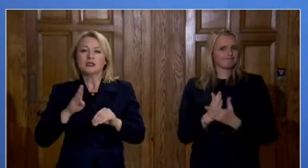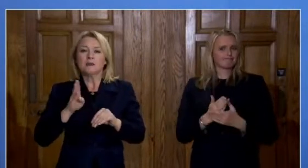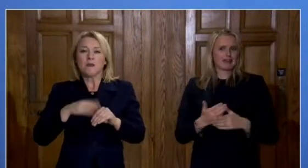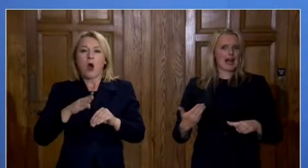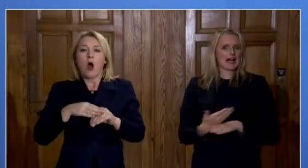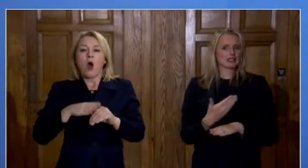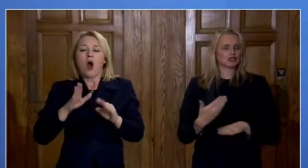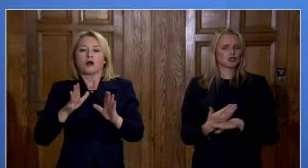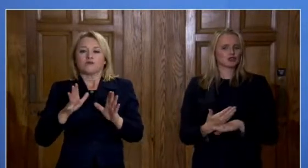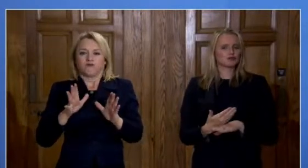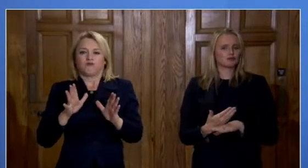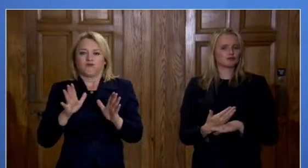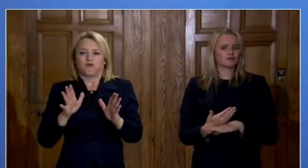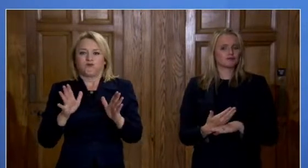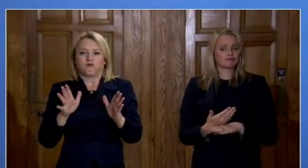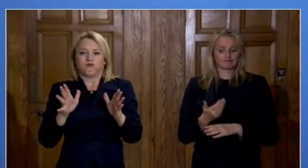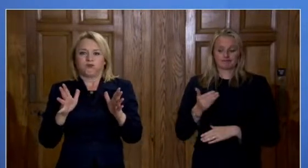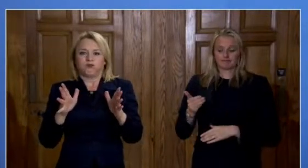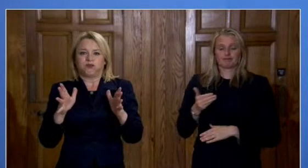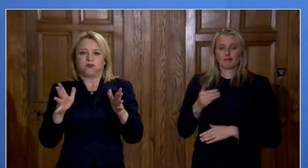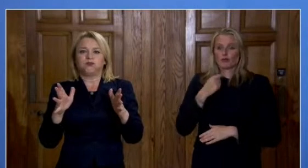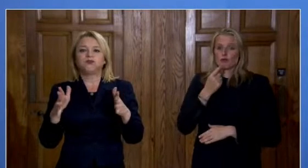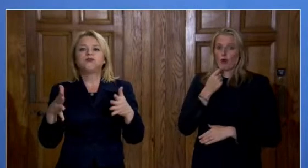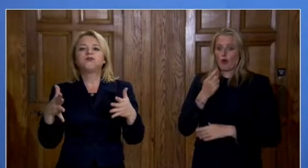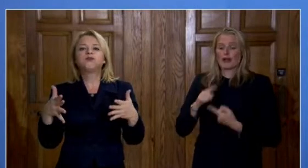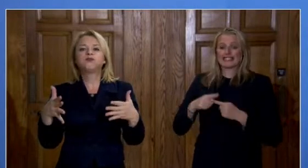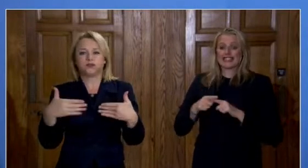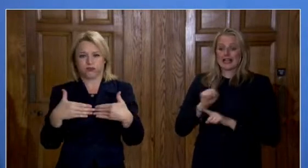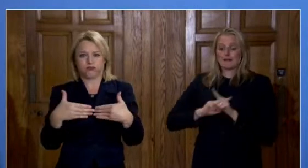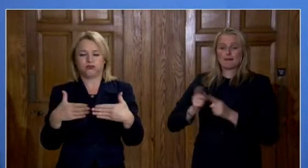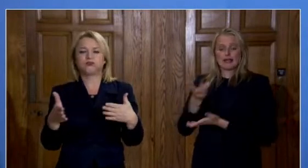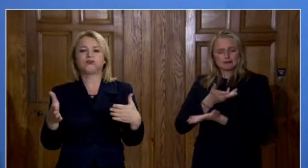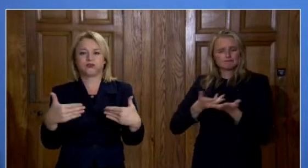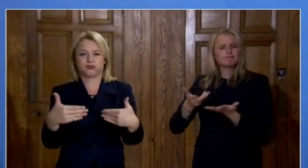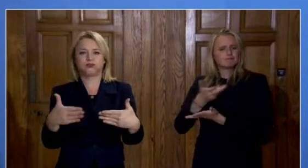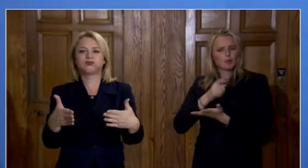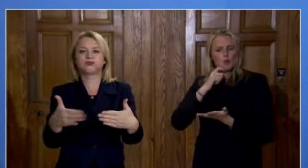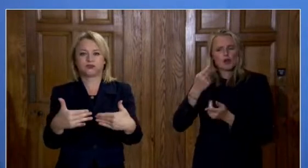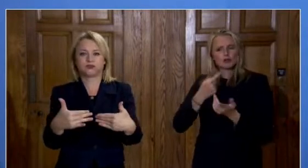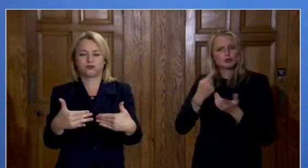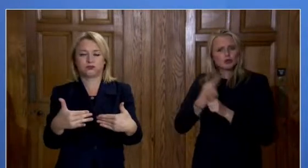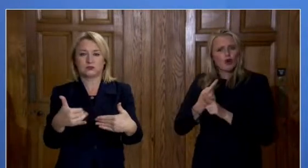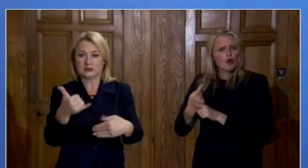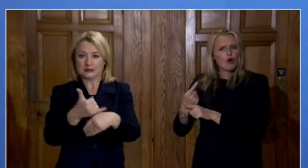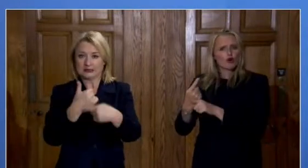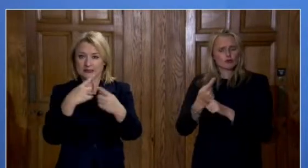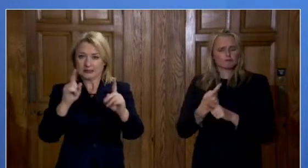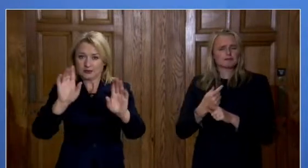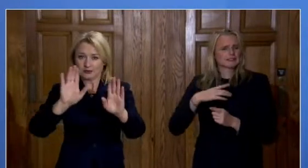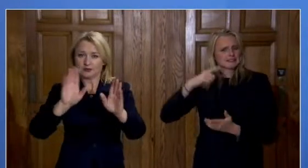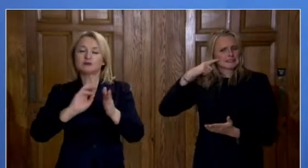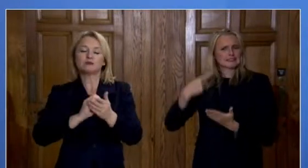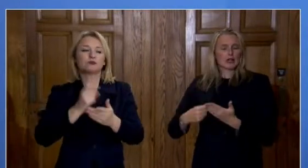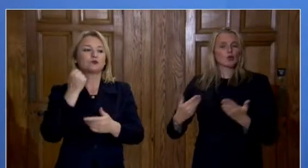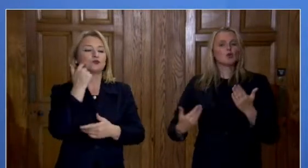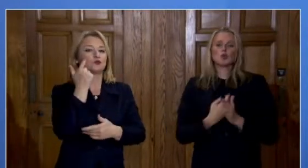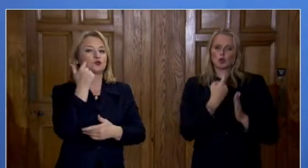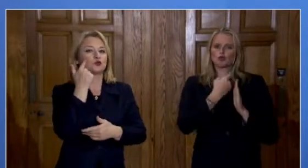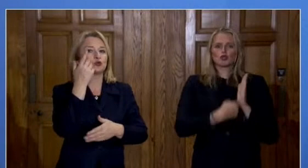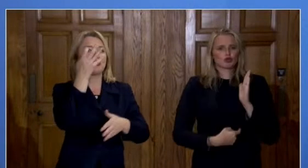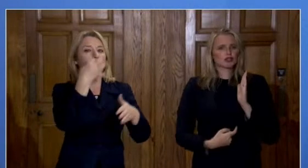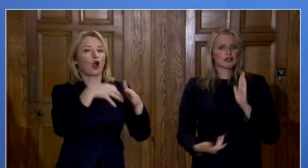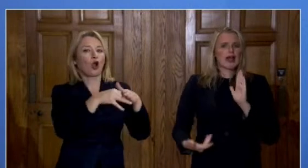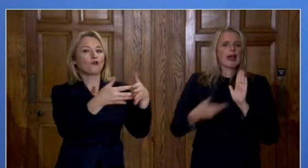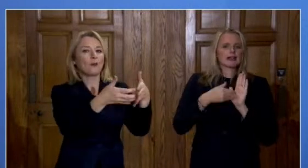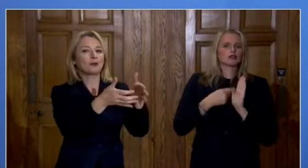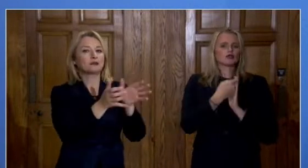Those conversations will happen in the executive tomorrow and we will have to decide what new restrictions to apply